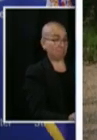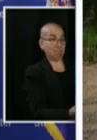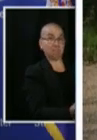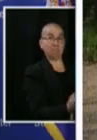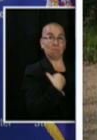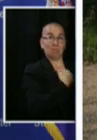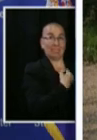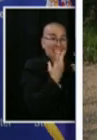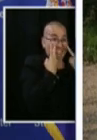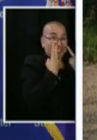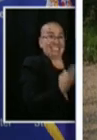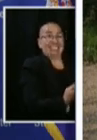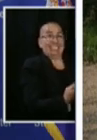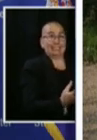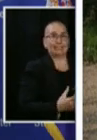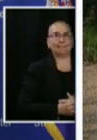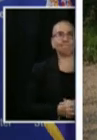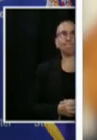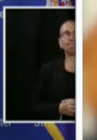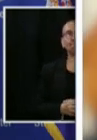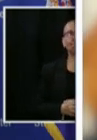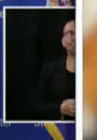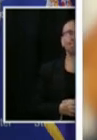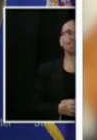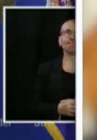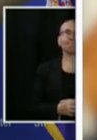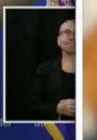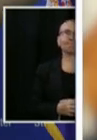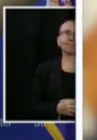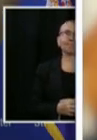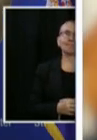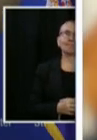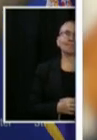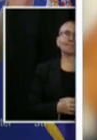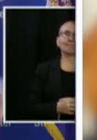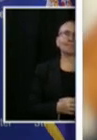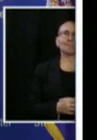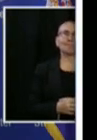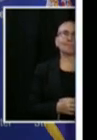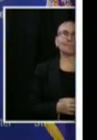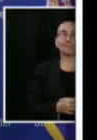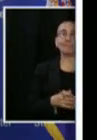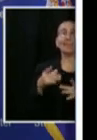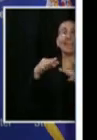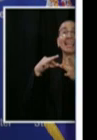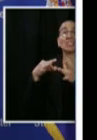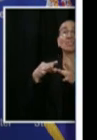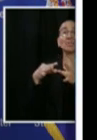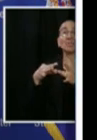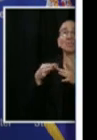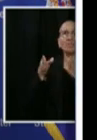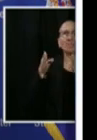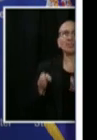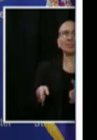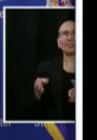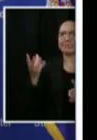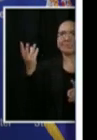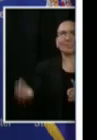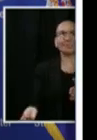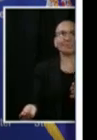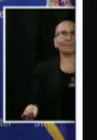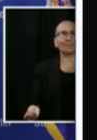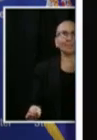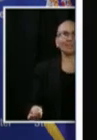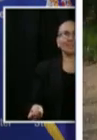say leadership, what we're seeing now is where there are voids of leadership at certain levels, you're certainly seeing leaders in